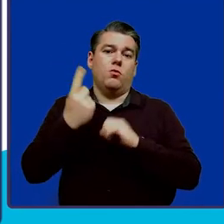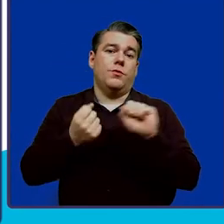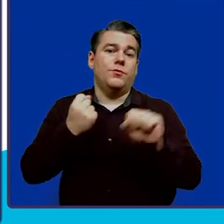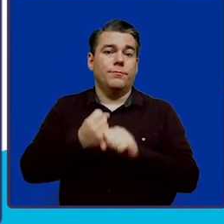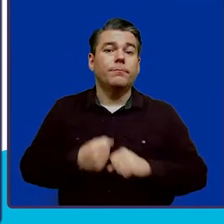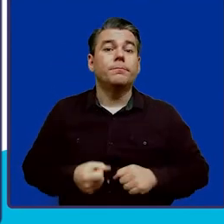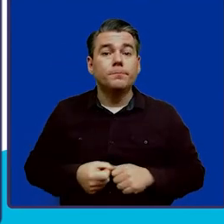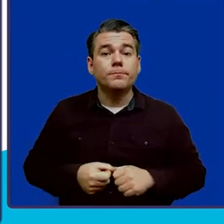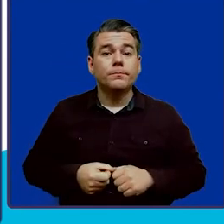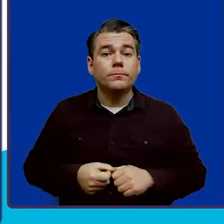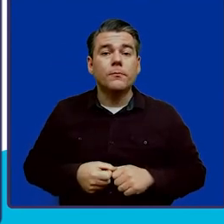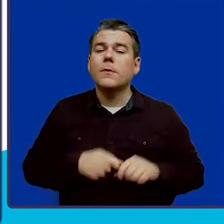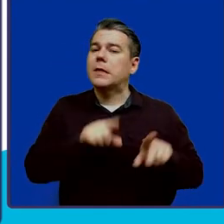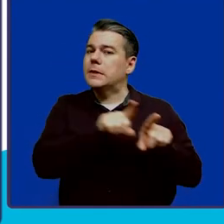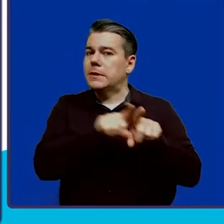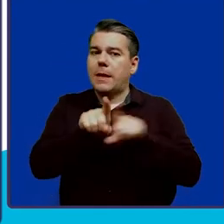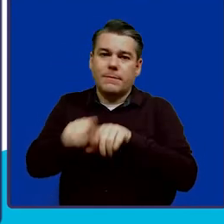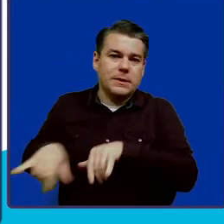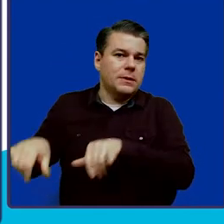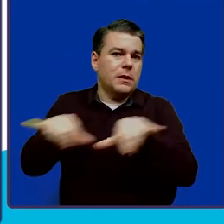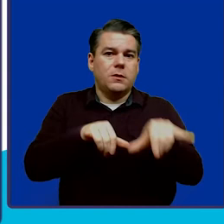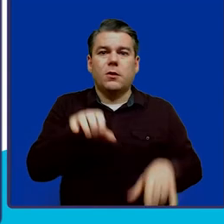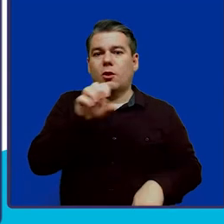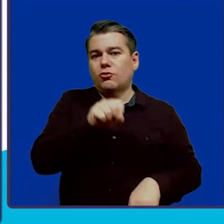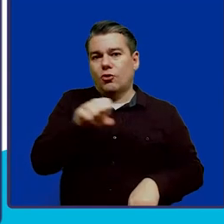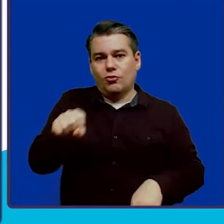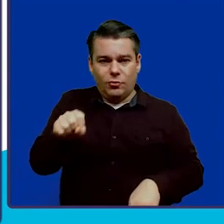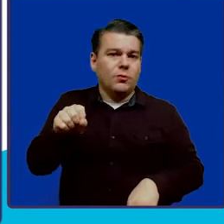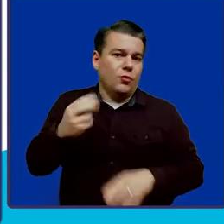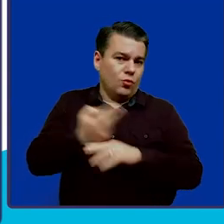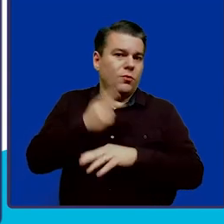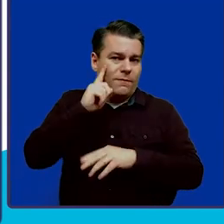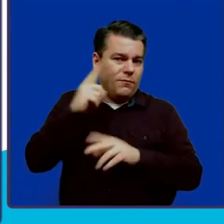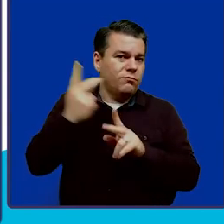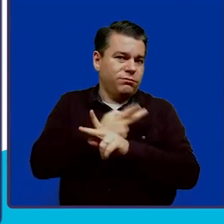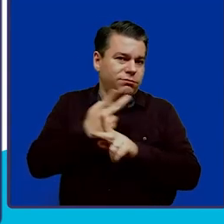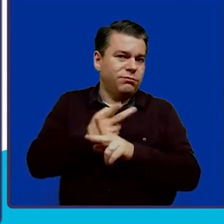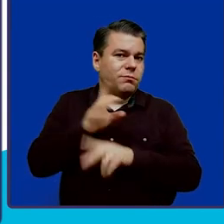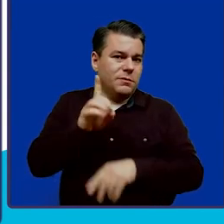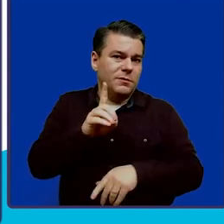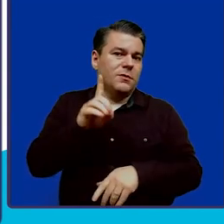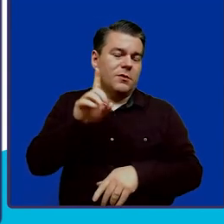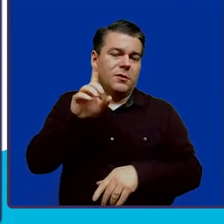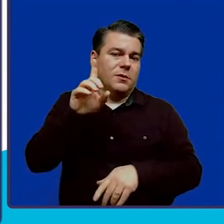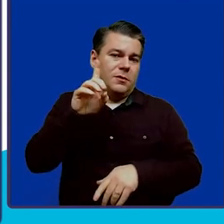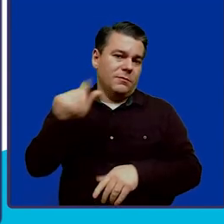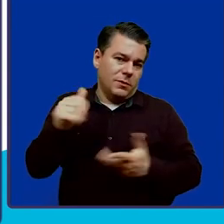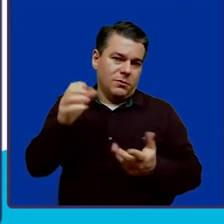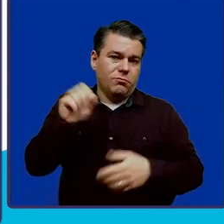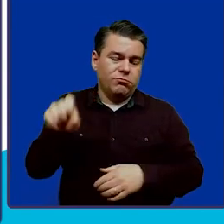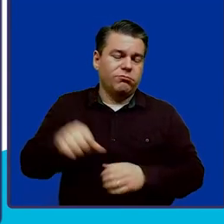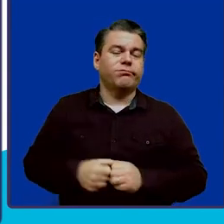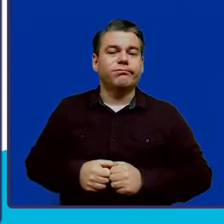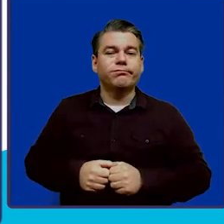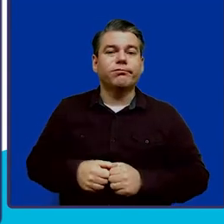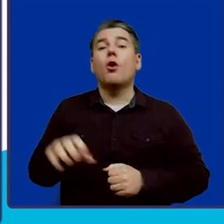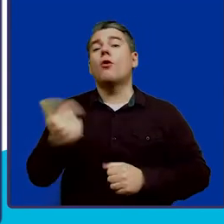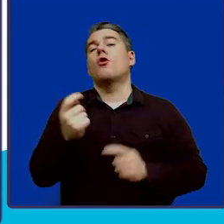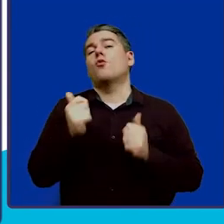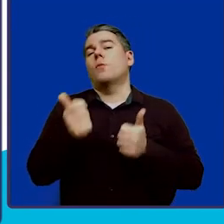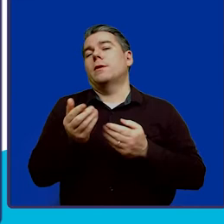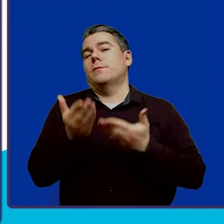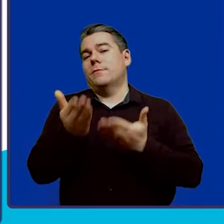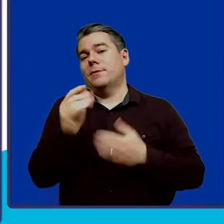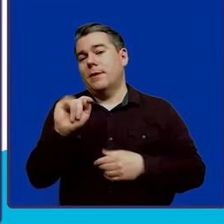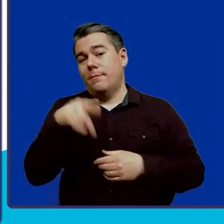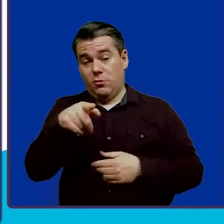This is the same standard that Social Security uses for disability determinations. And then another quick tip. If you need